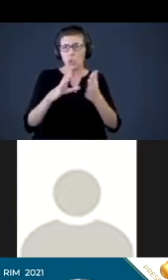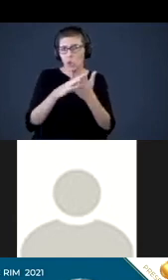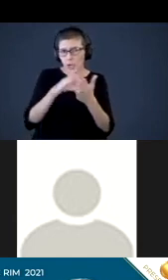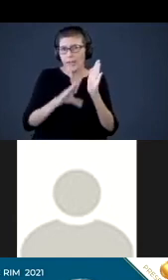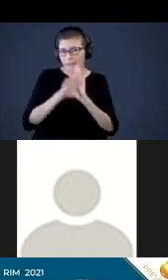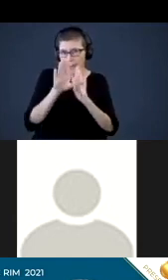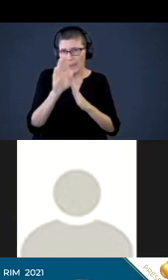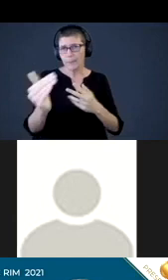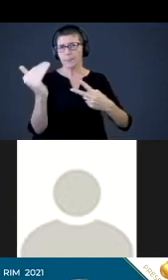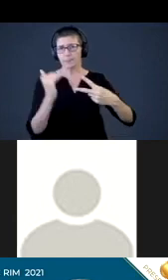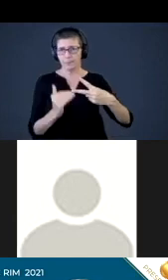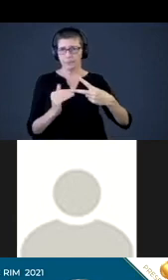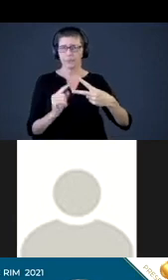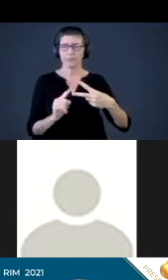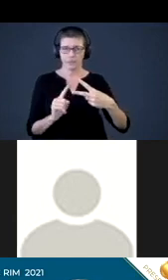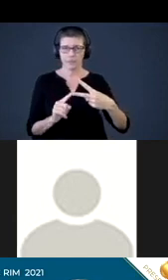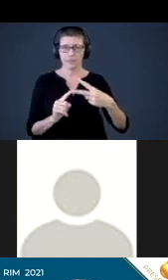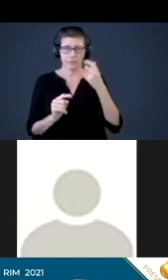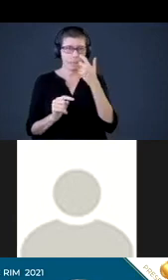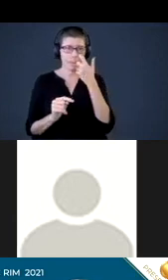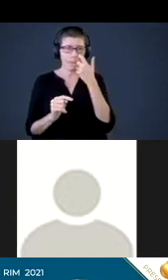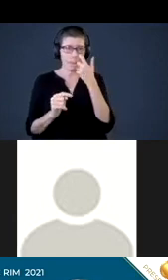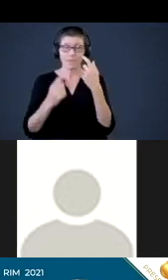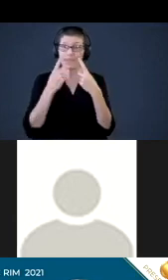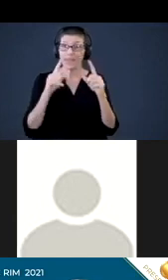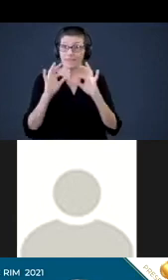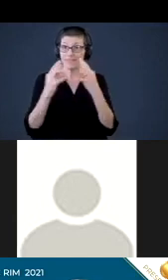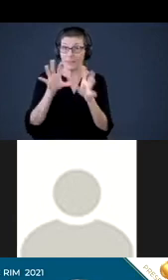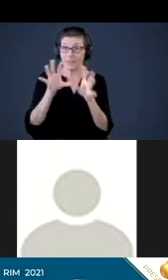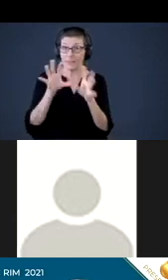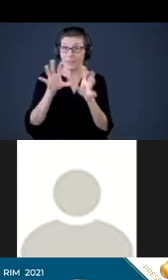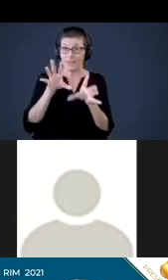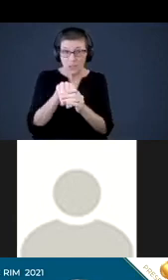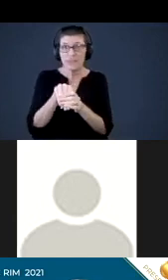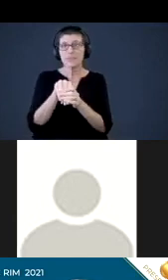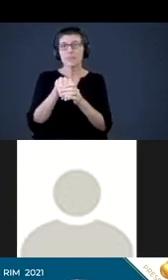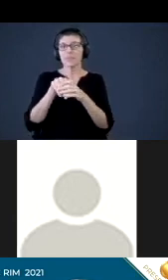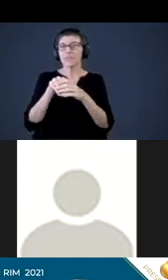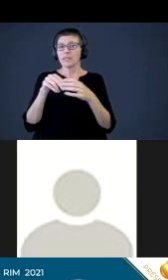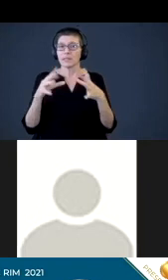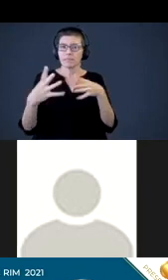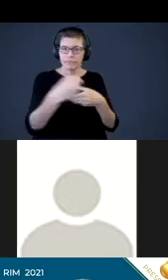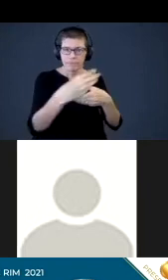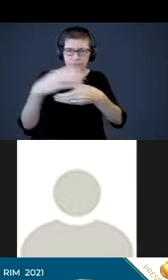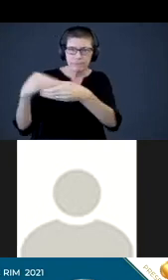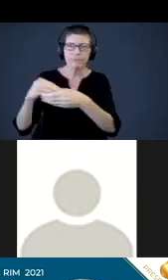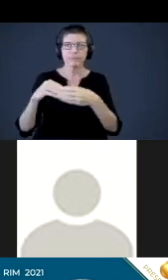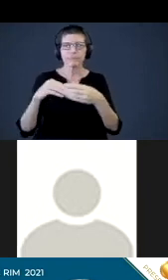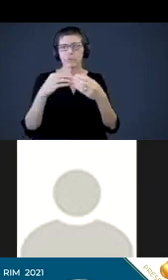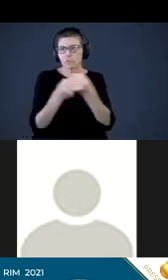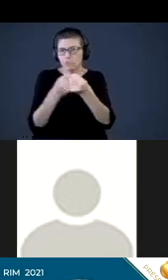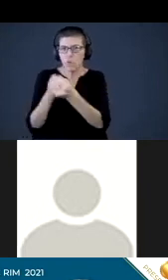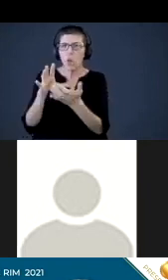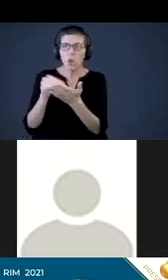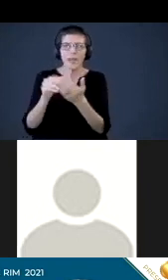The next bullet point says effective family engagement cuts across and reinforces learning in the multiple settings where